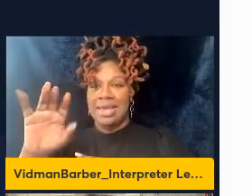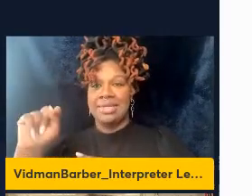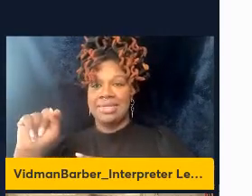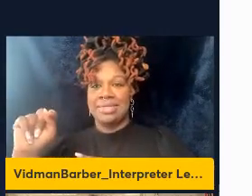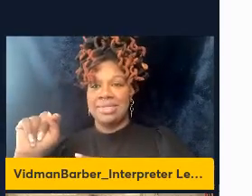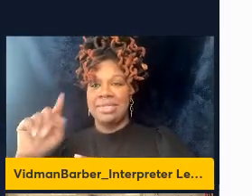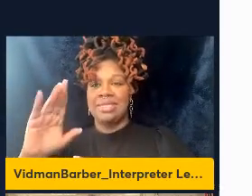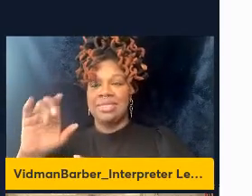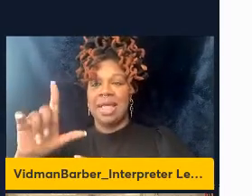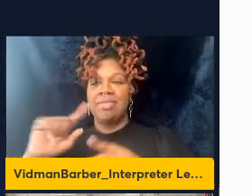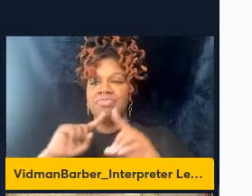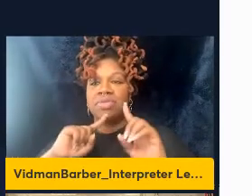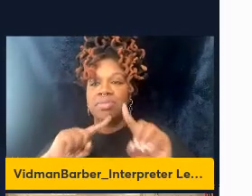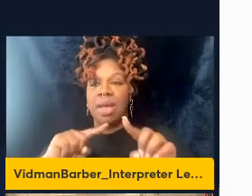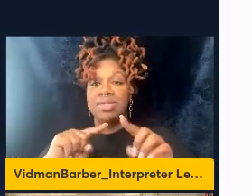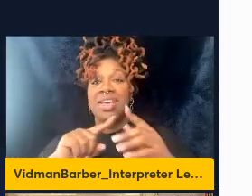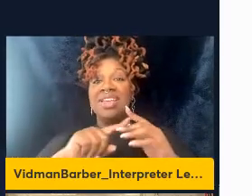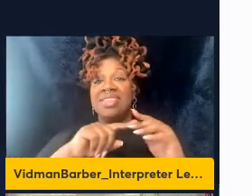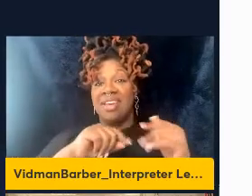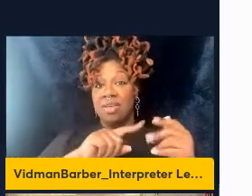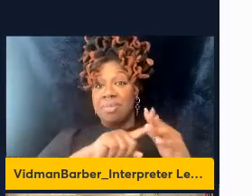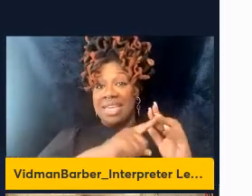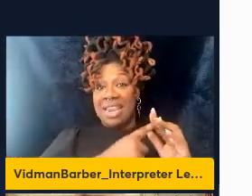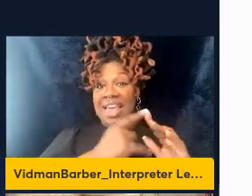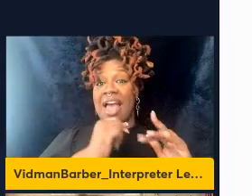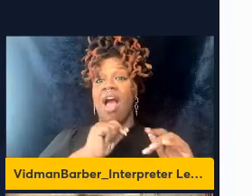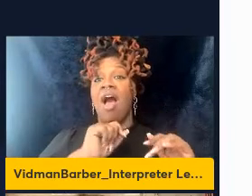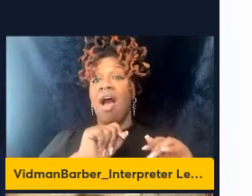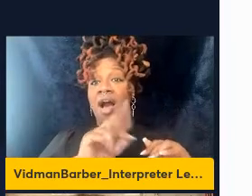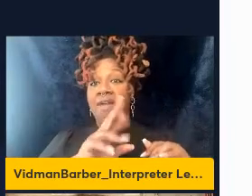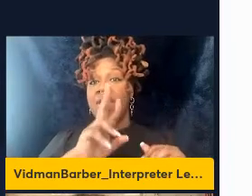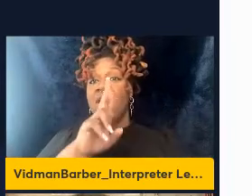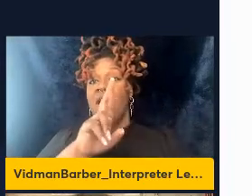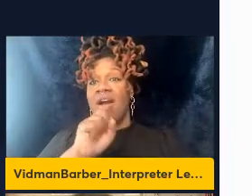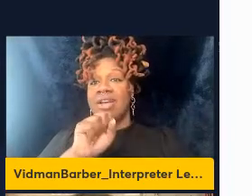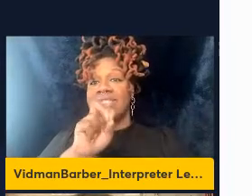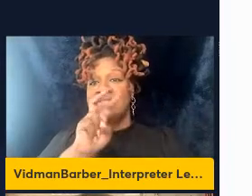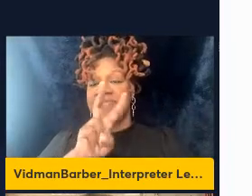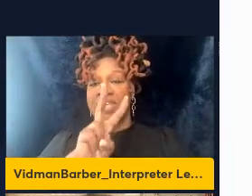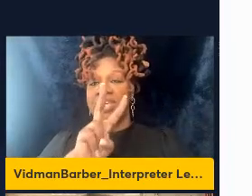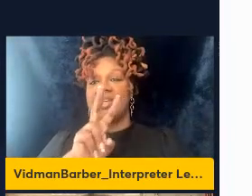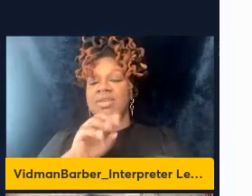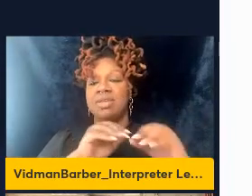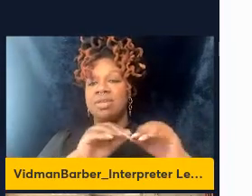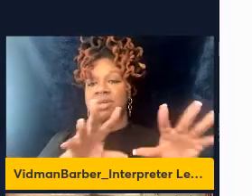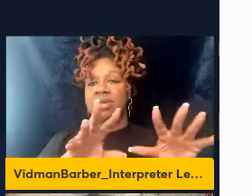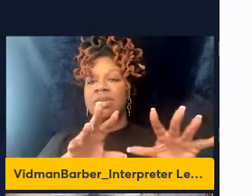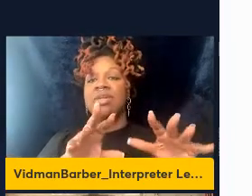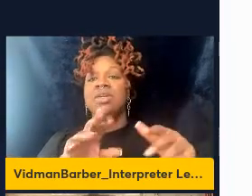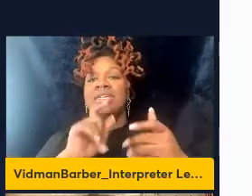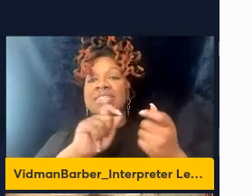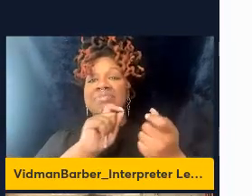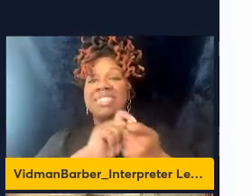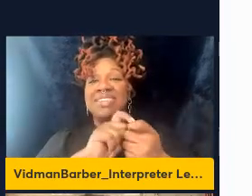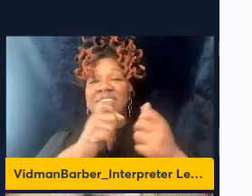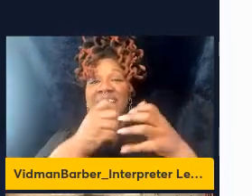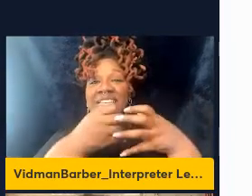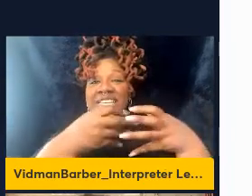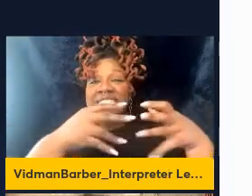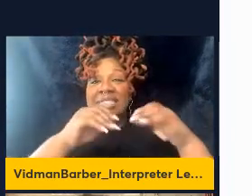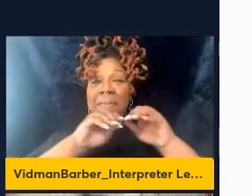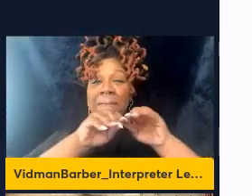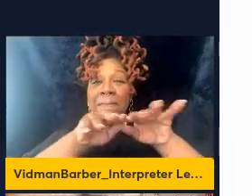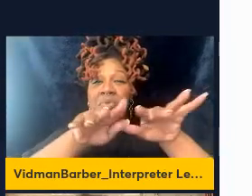infection, we can see that RSV-specific CD8 T-cells expand and they peak